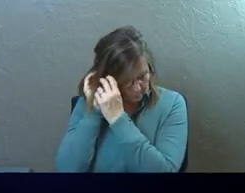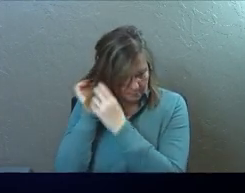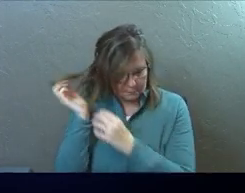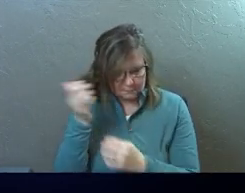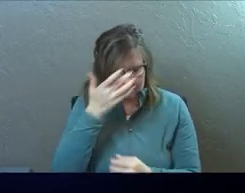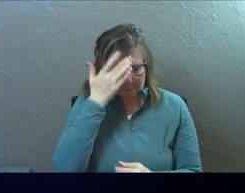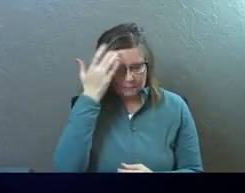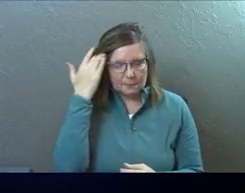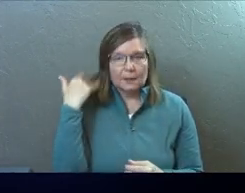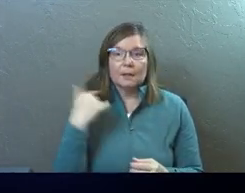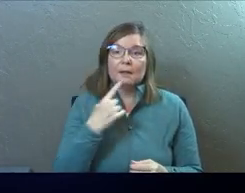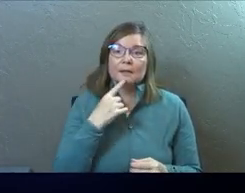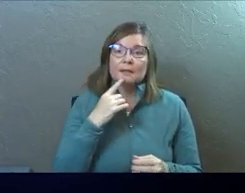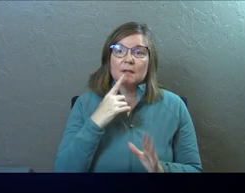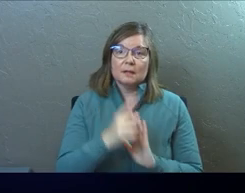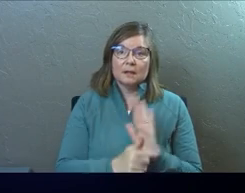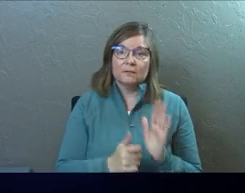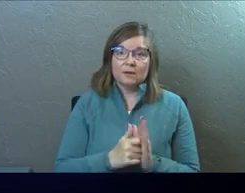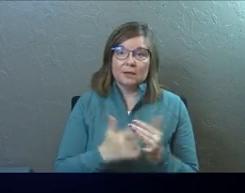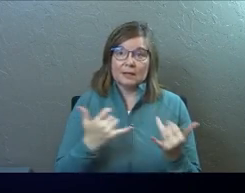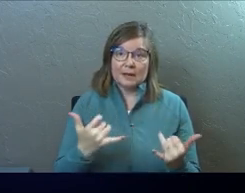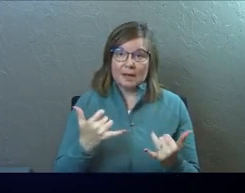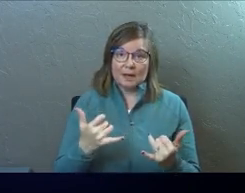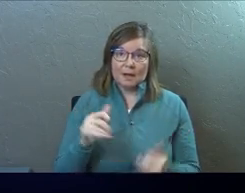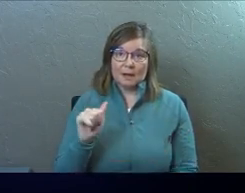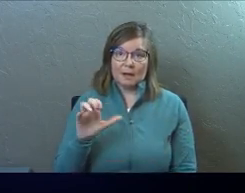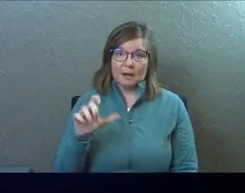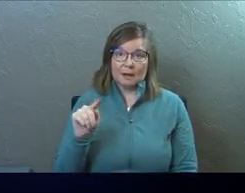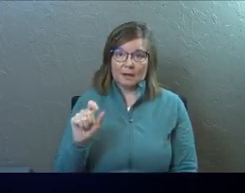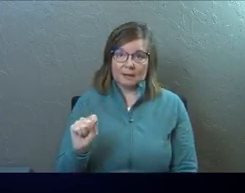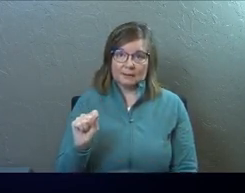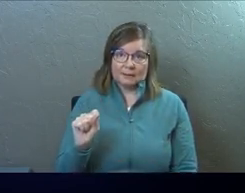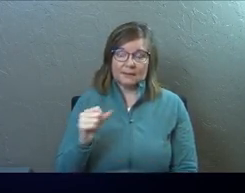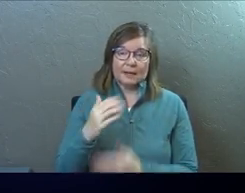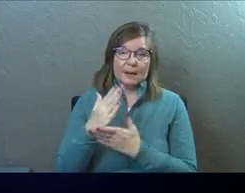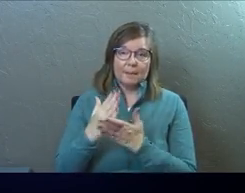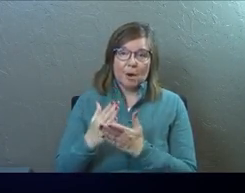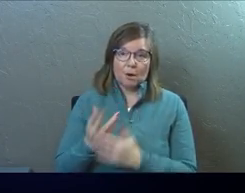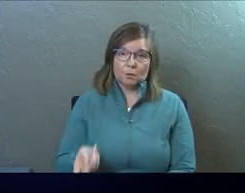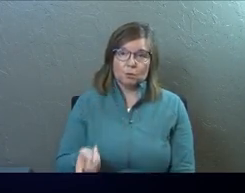Like they said on the video, we are in Acts Part 2, the sequel today.